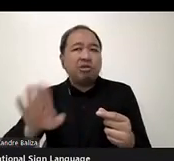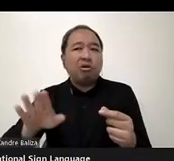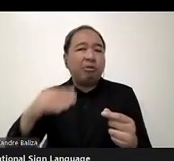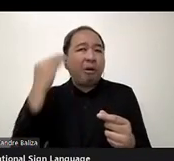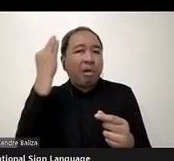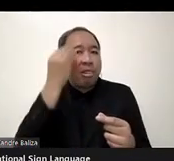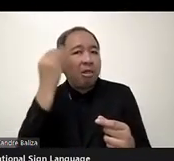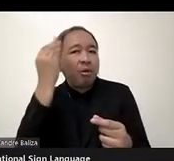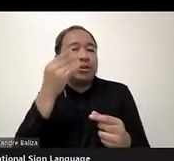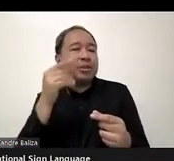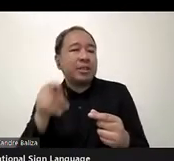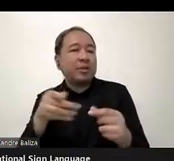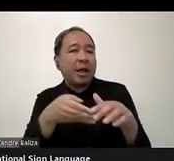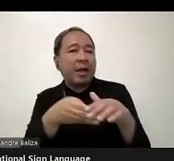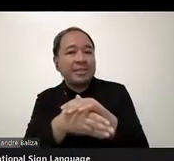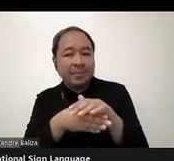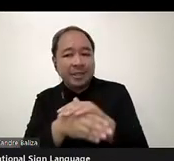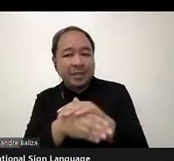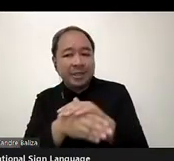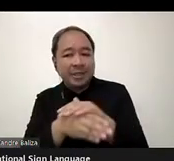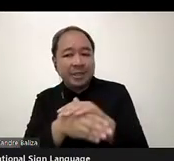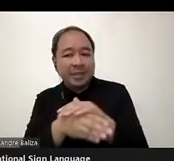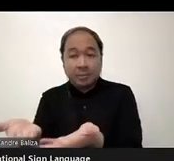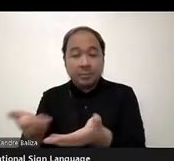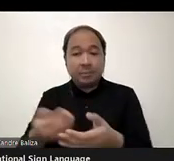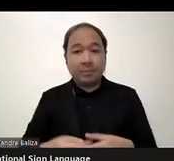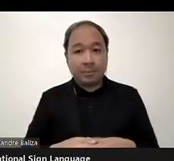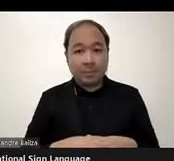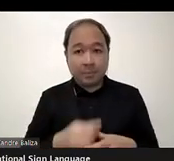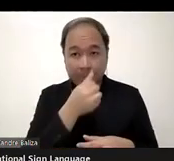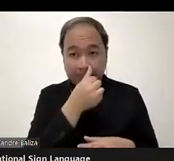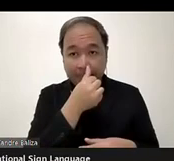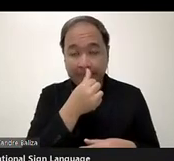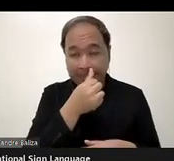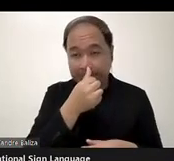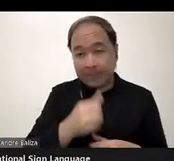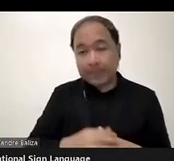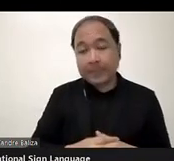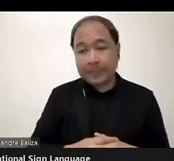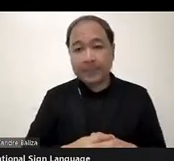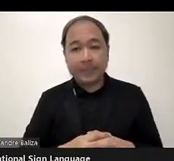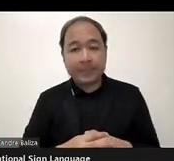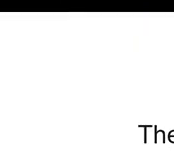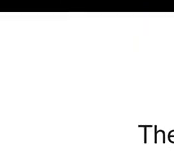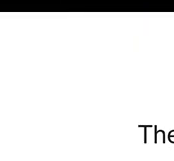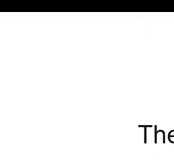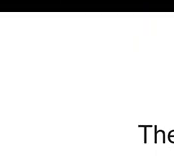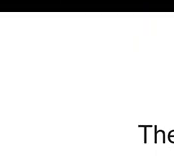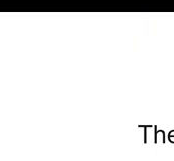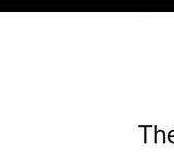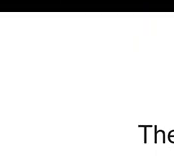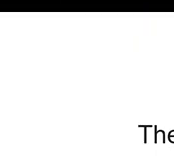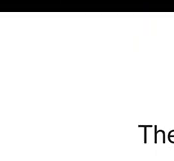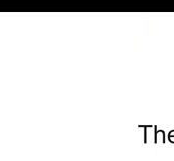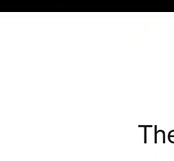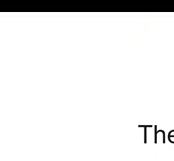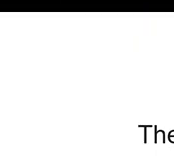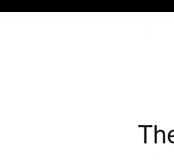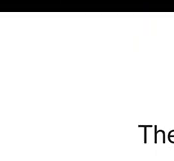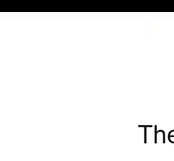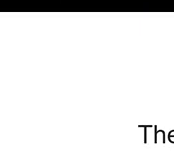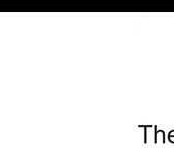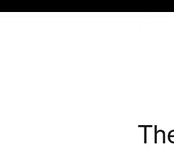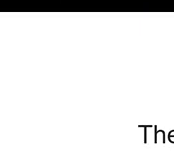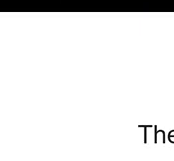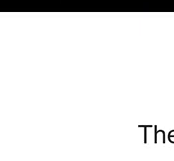the accessibility? Yosunobo, please. Thank you very much. I'm Yasunobo Ishii from